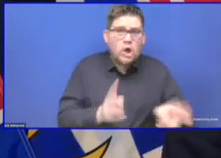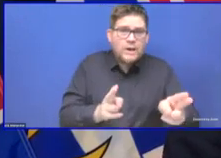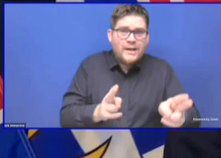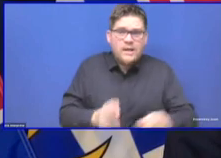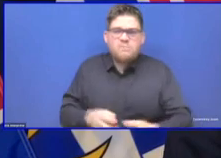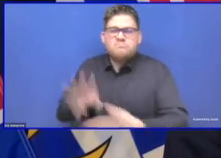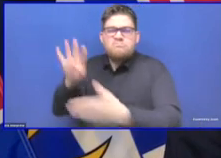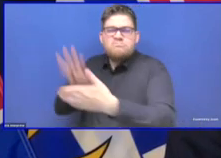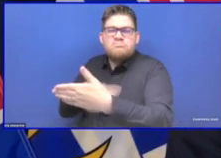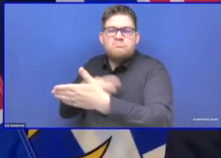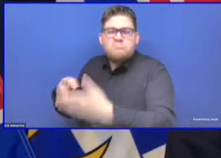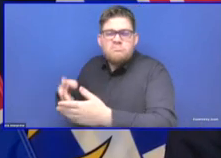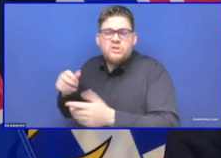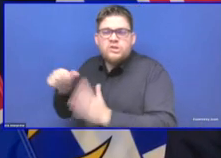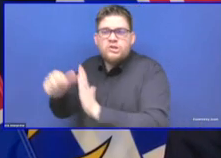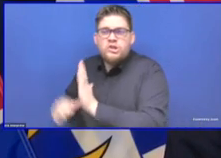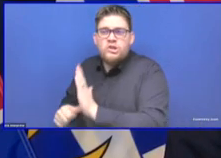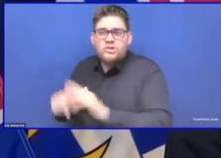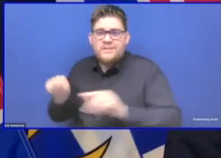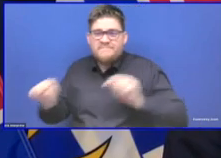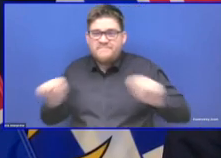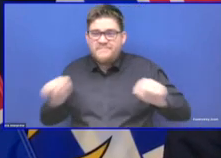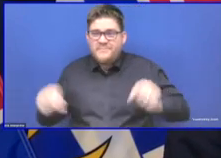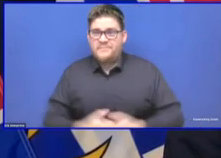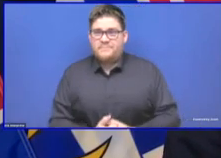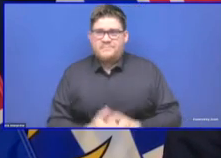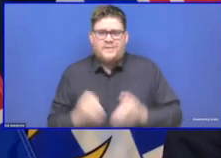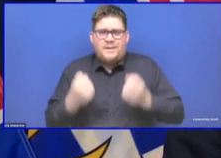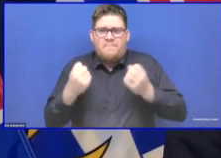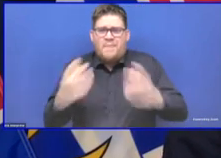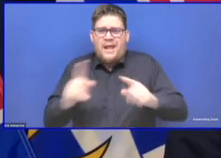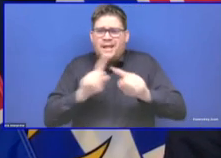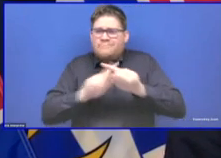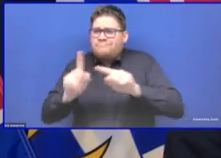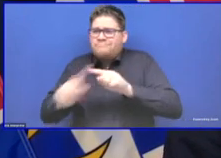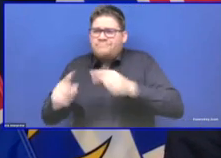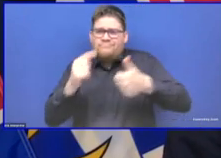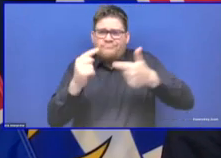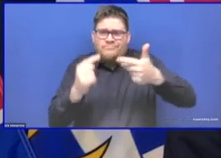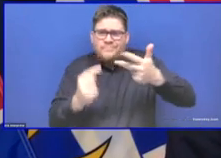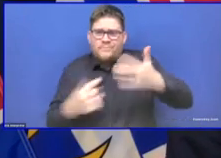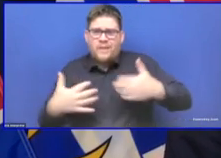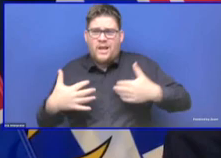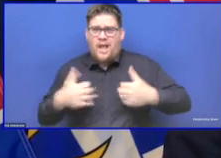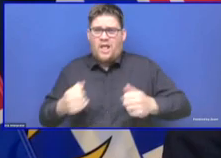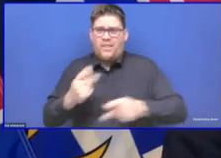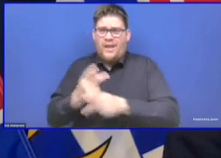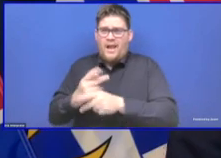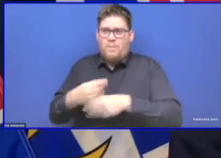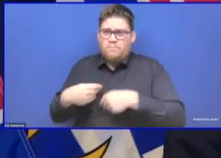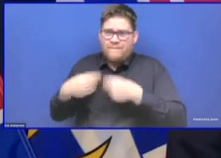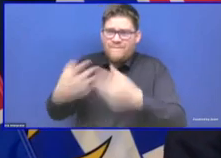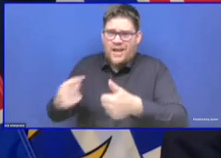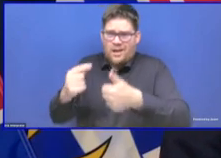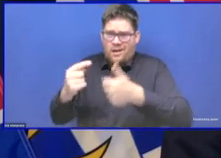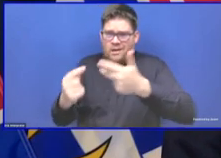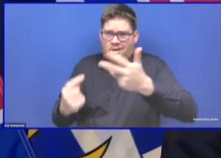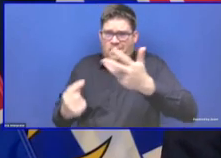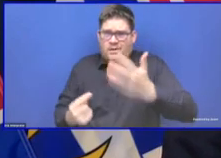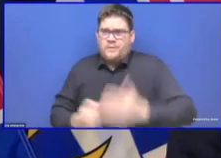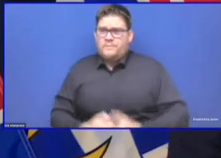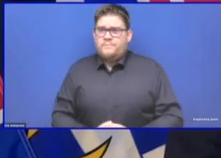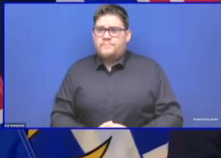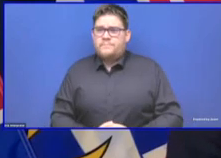I'll have to tell you that if you want to see the cause of the challenge, the cause of the challenge is COVID